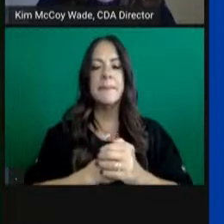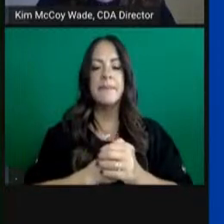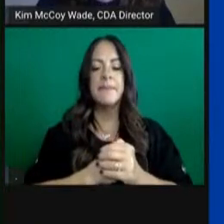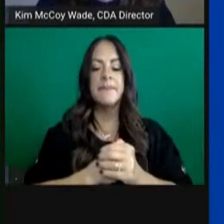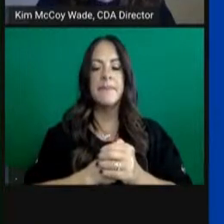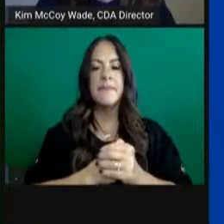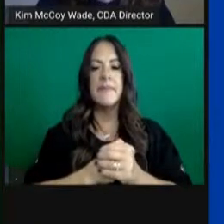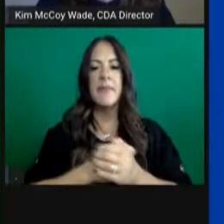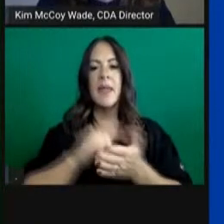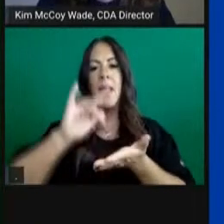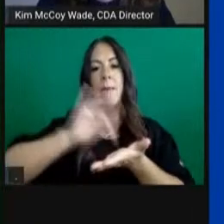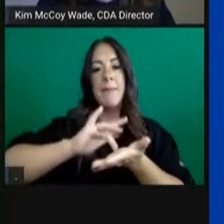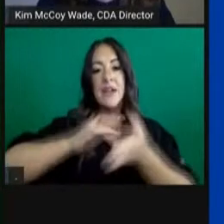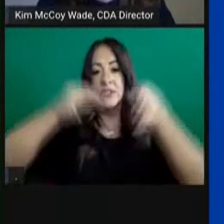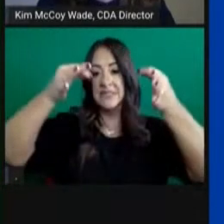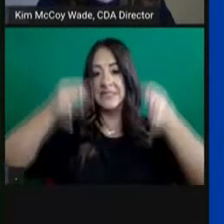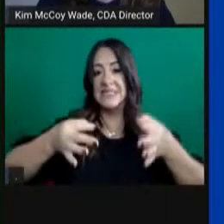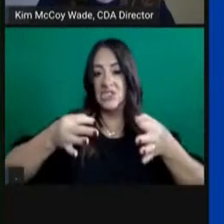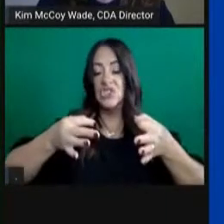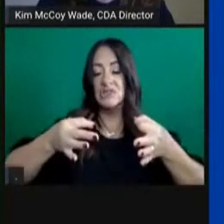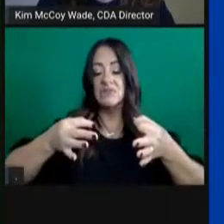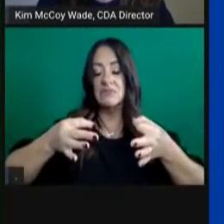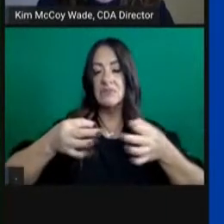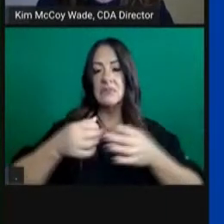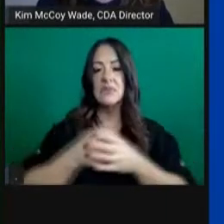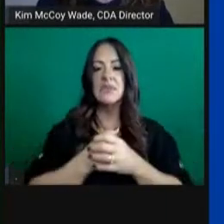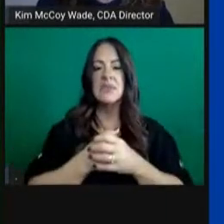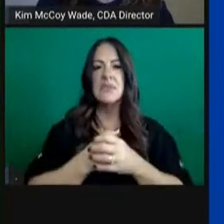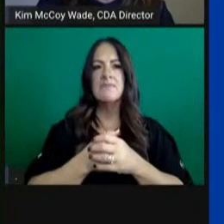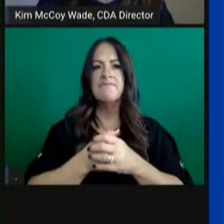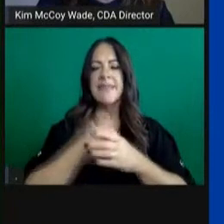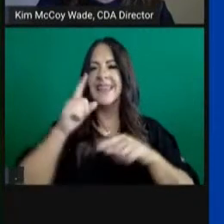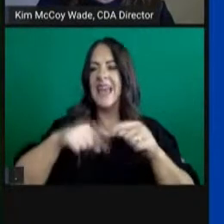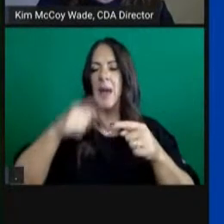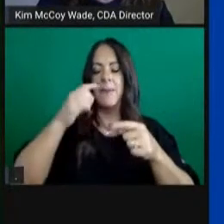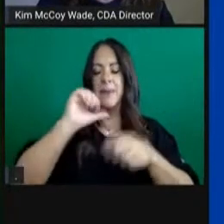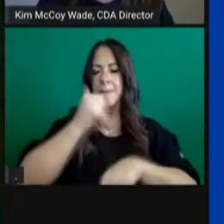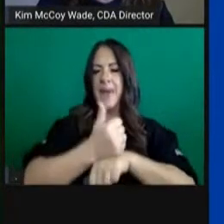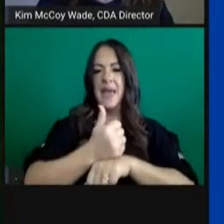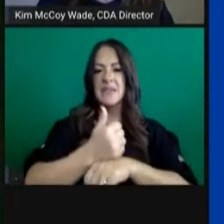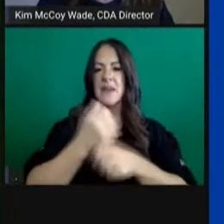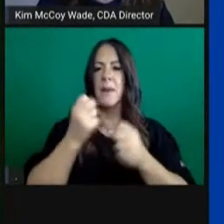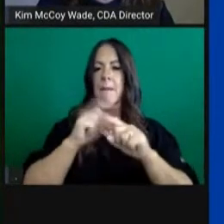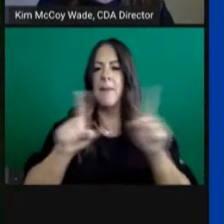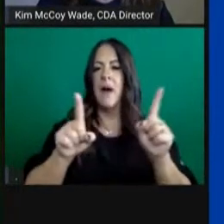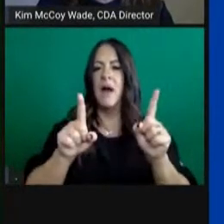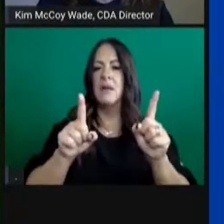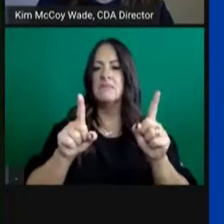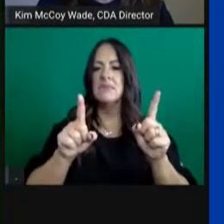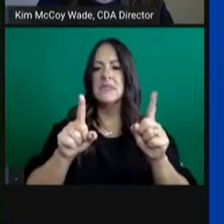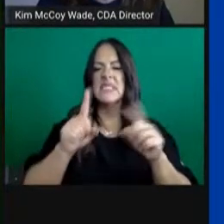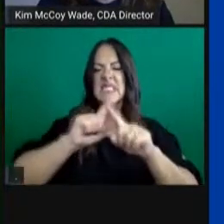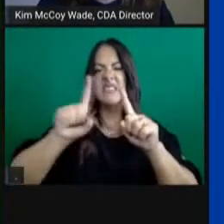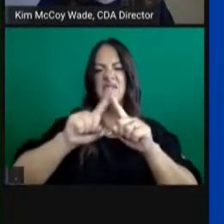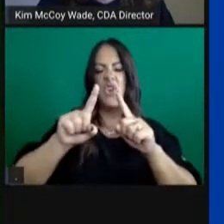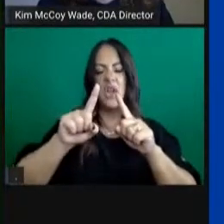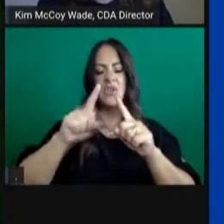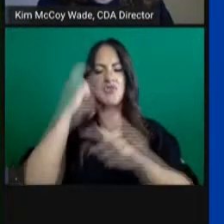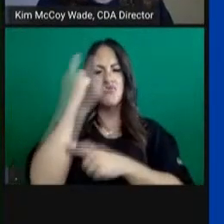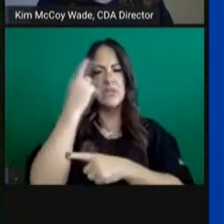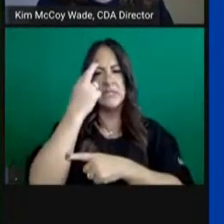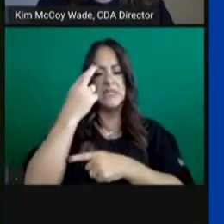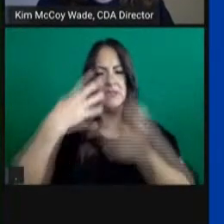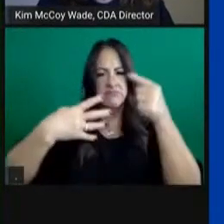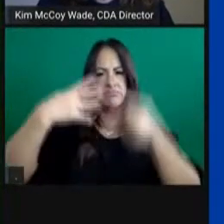Medical decisions cannot be based on multiple factors that are listed out here, and we're just going to take a second because they're each very